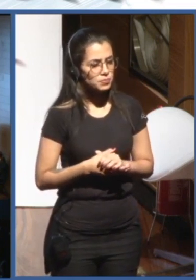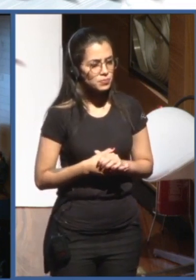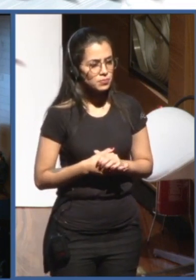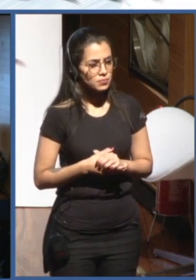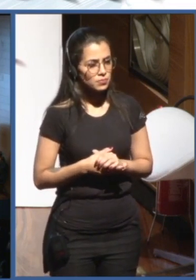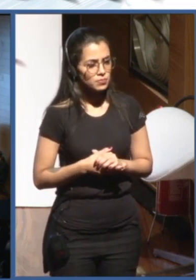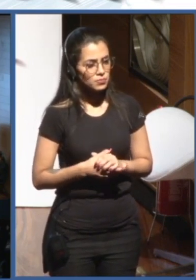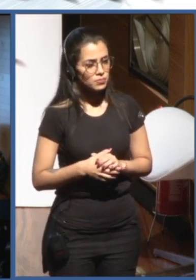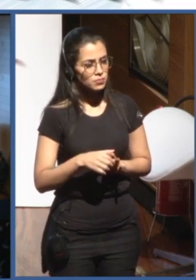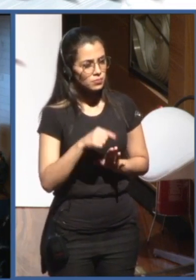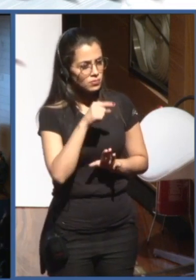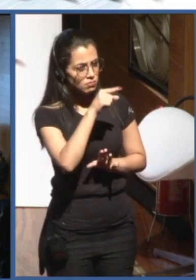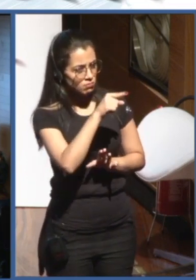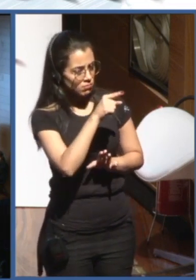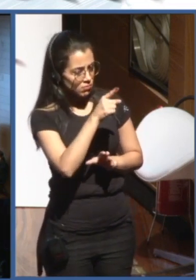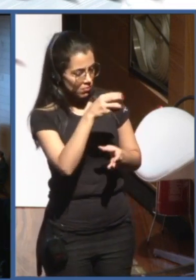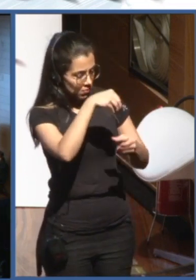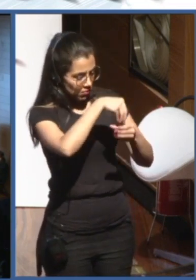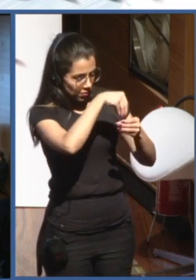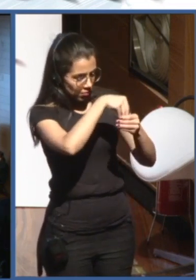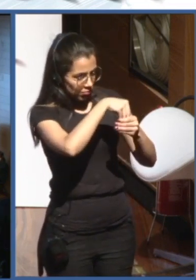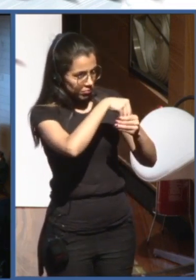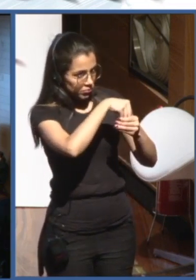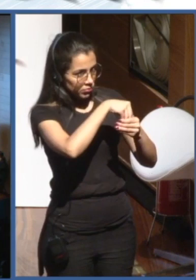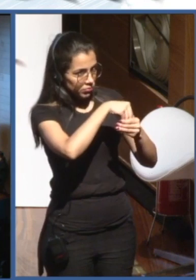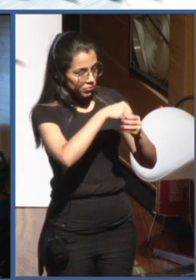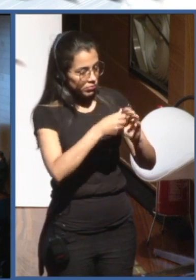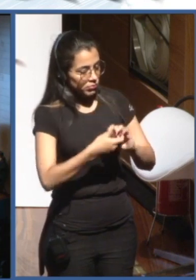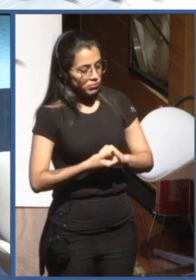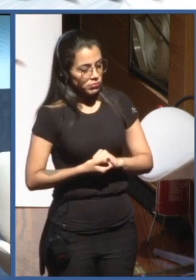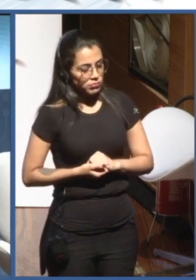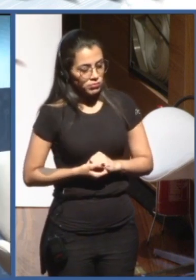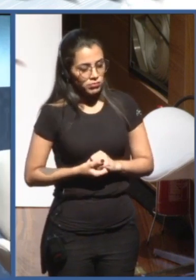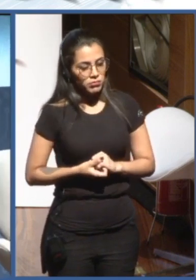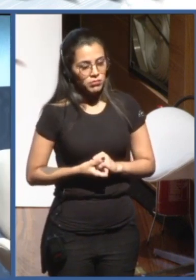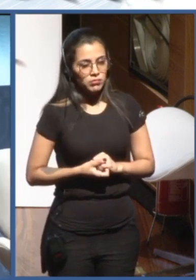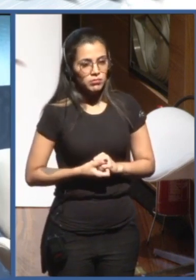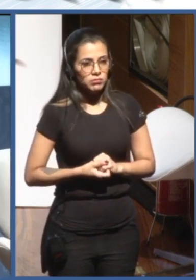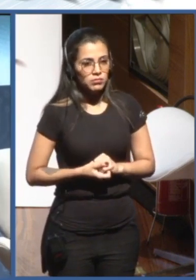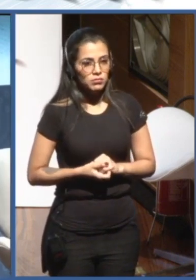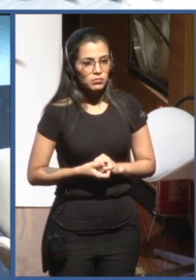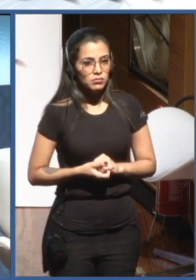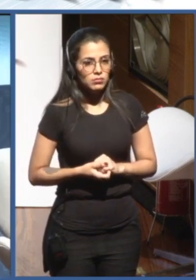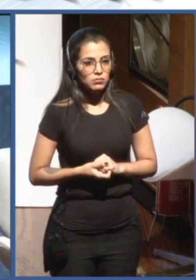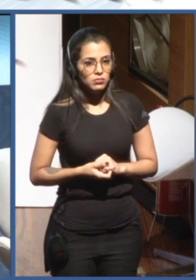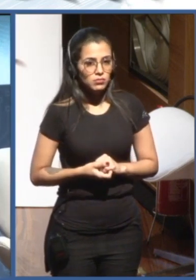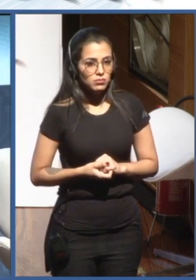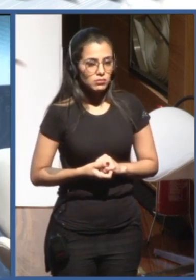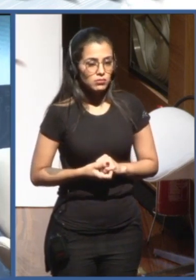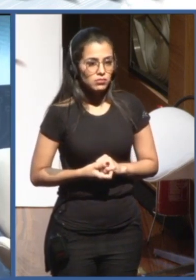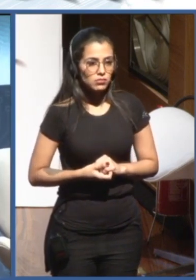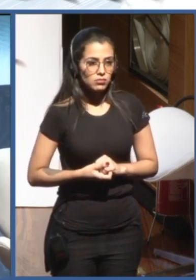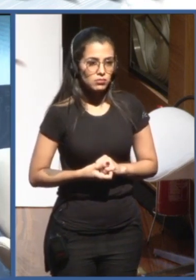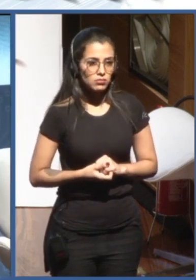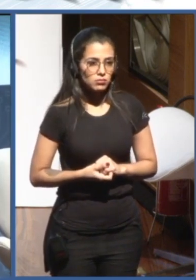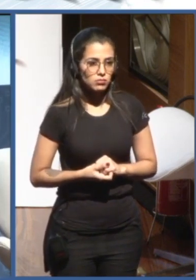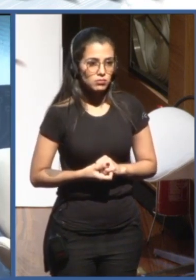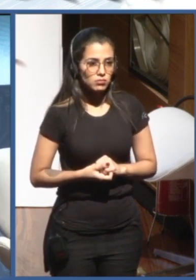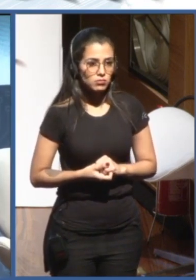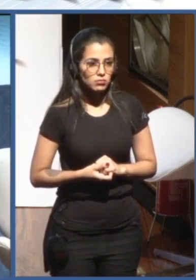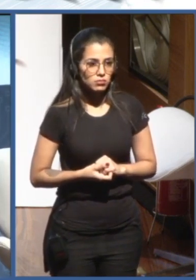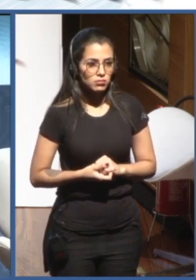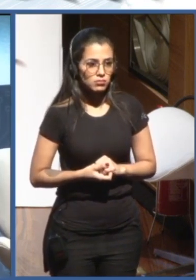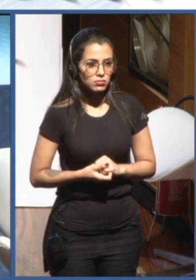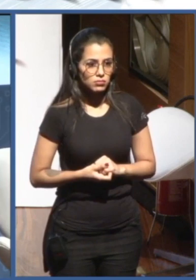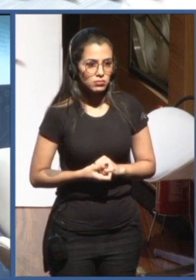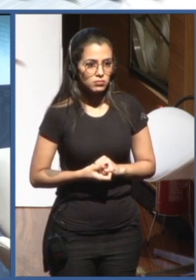Secretary General's High Level Panel on Digital Cooperation, which recently released a report outlining recommendations for international cooperation in the field of digital